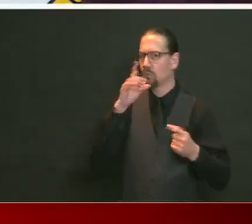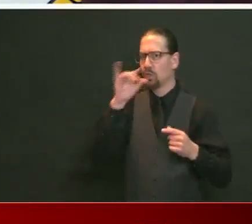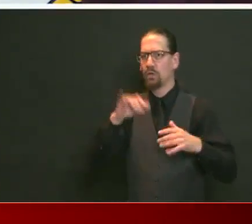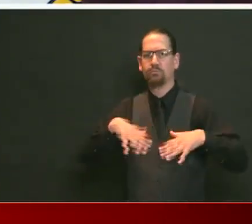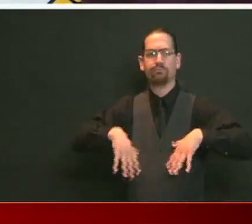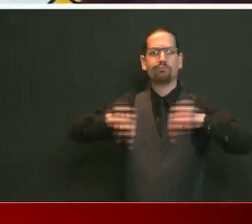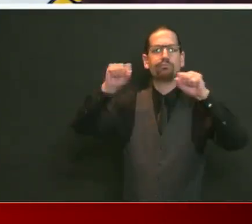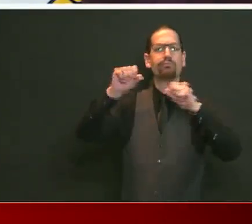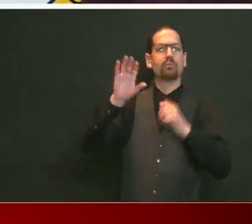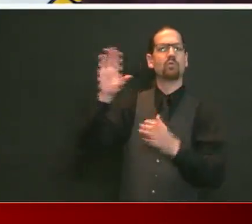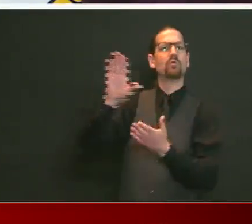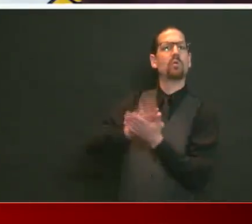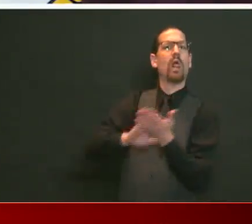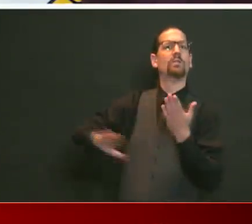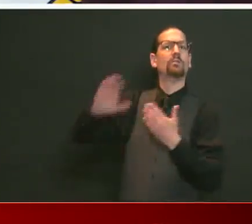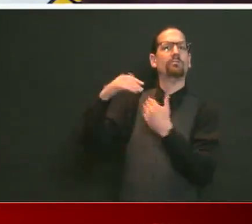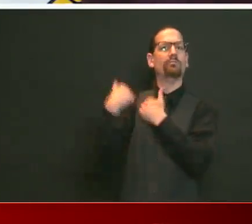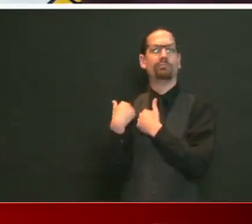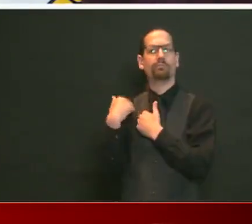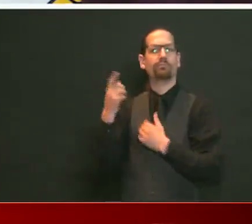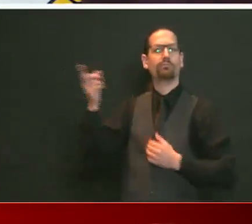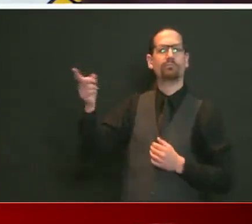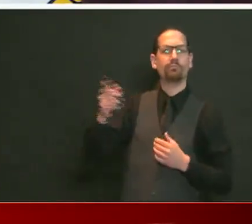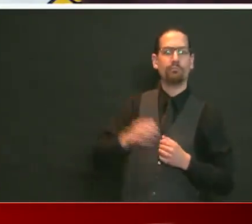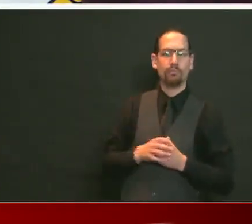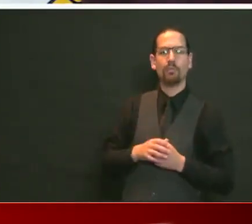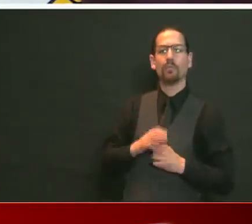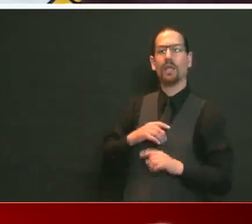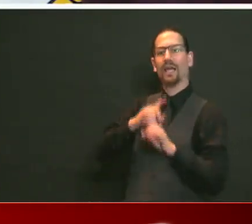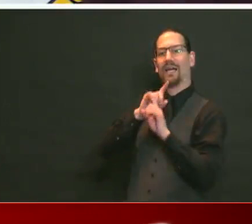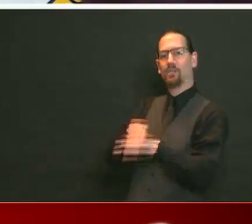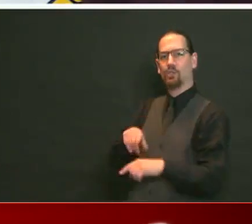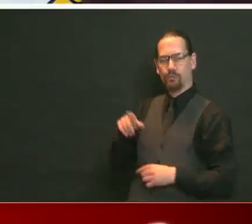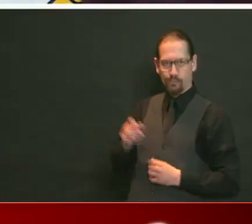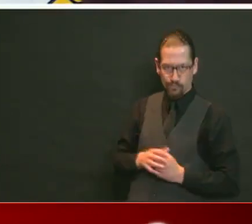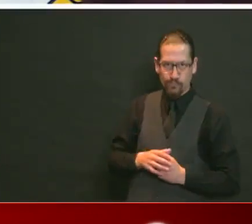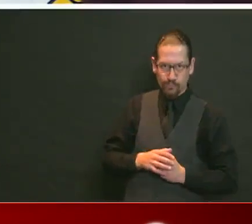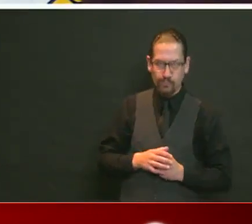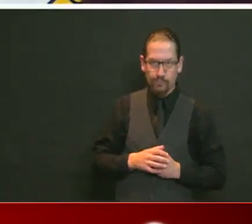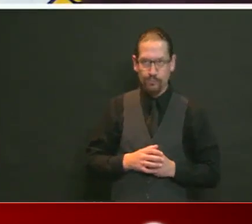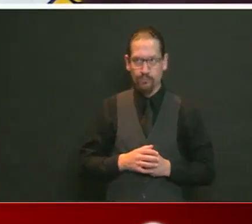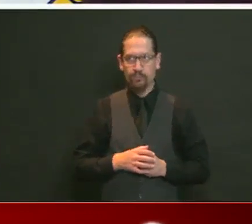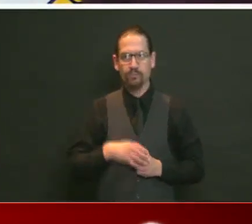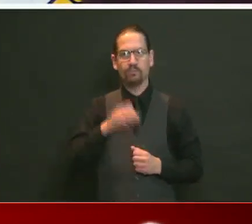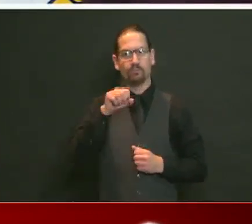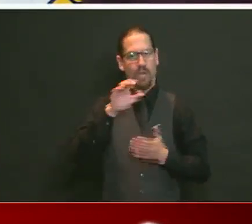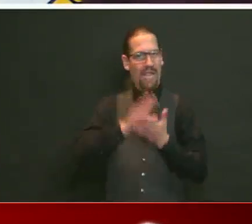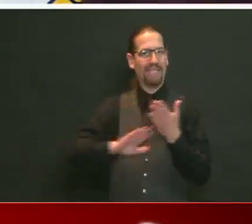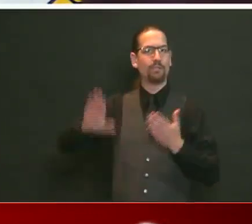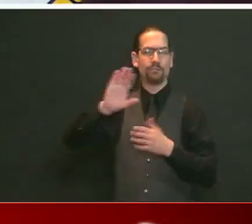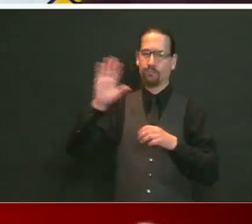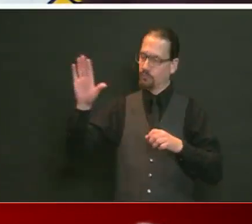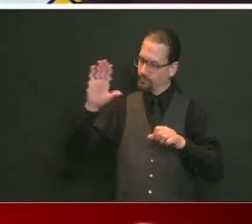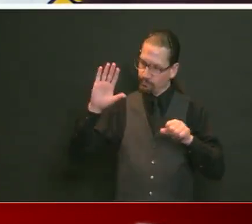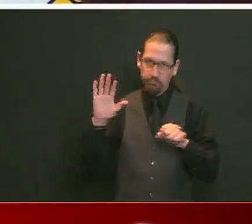Entirely, I would say. I mean, which is to say, if not entirely substantially, I